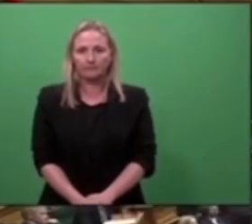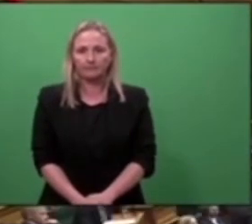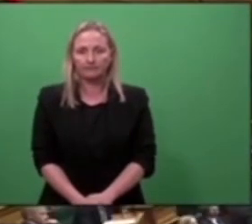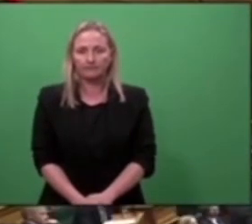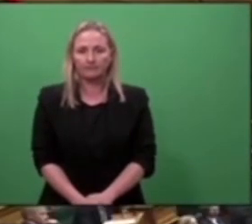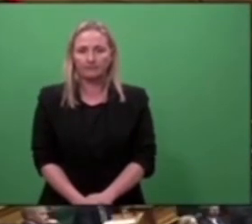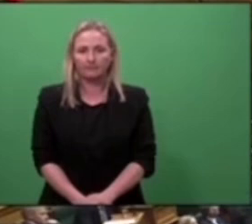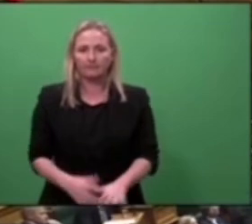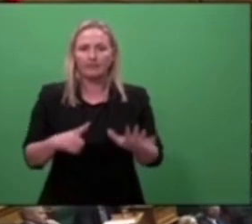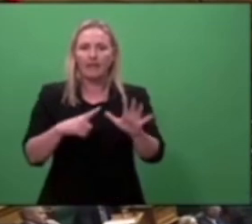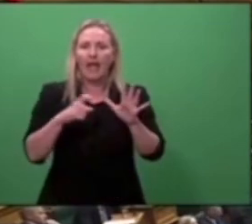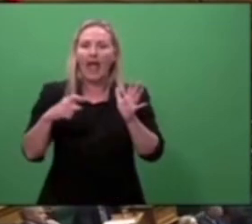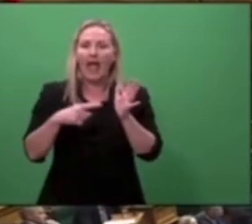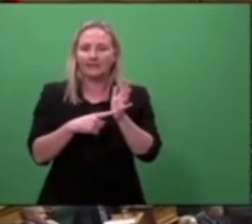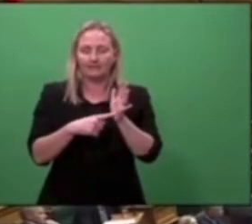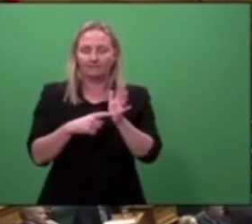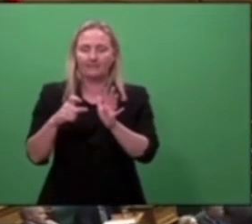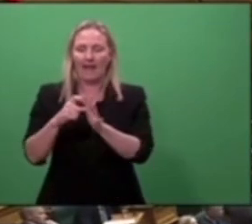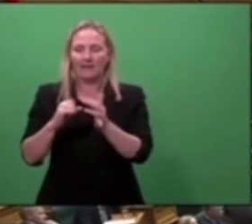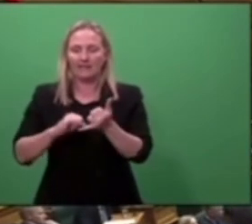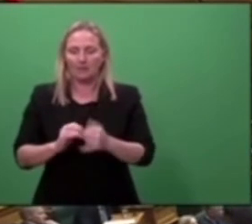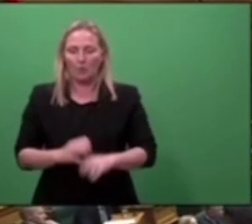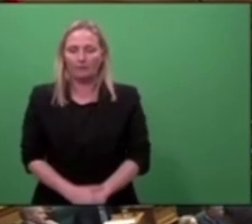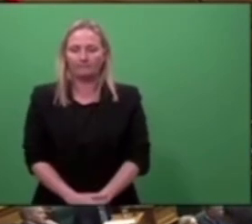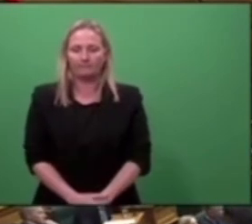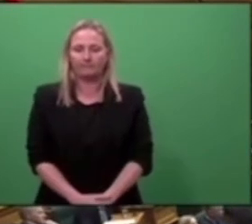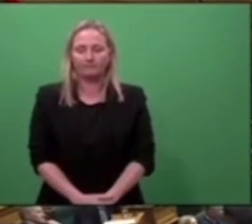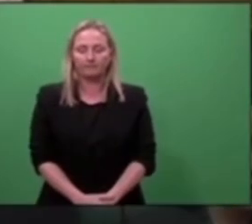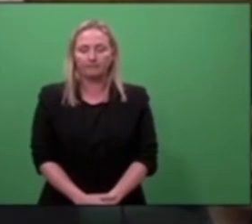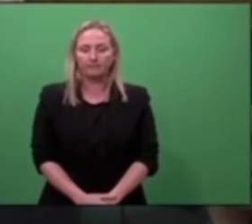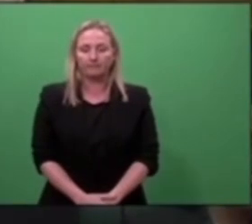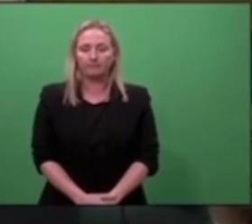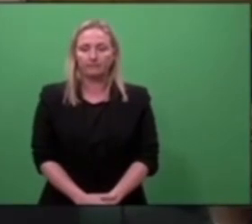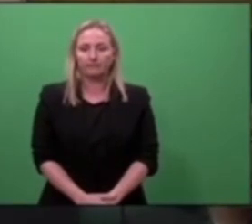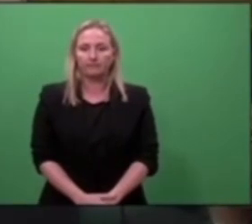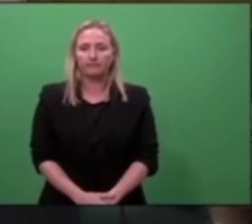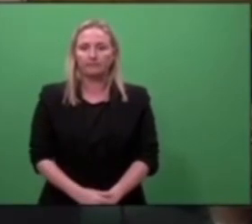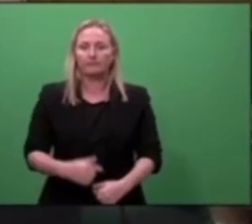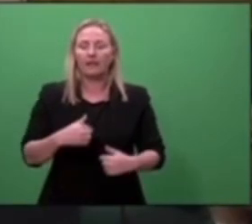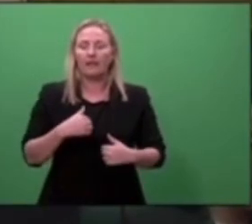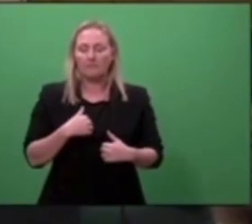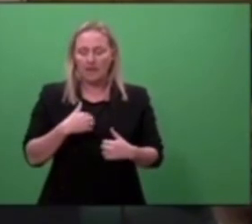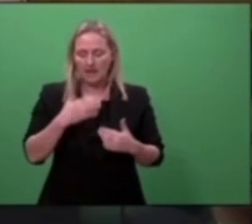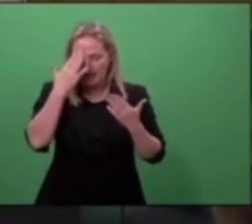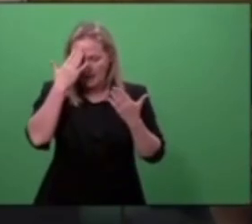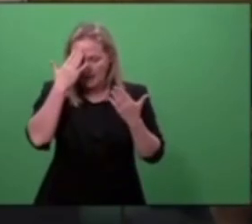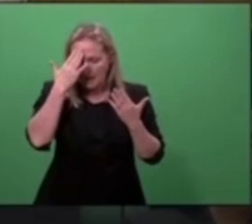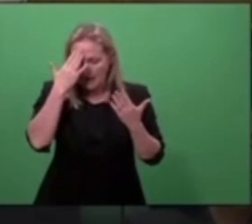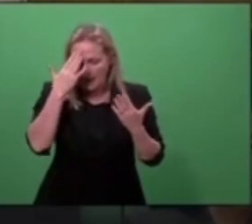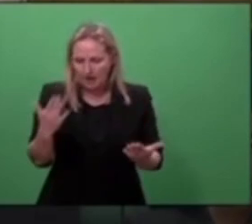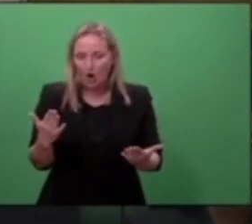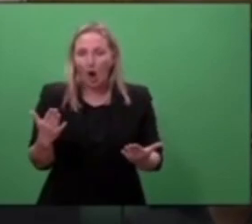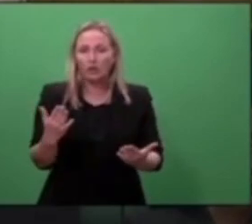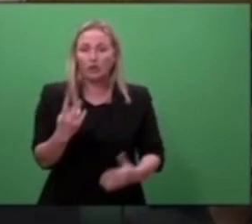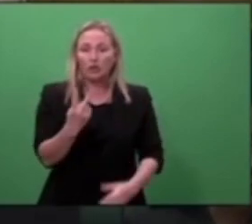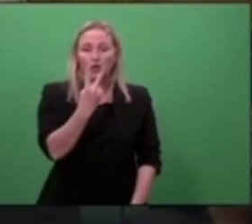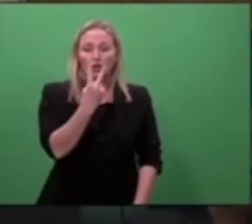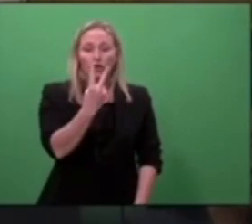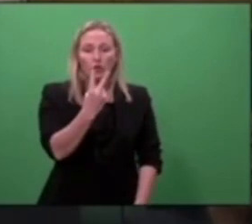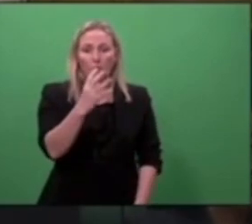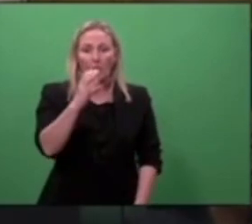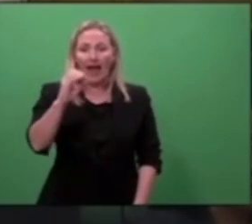Mr Speaker, I start by acknowledging those of the 200,000